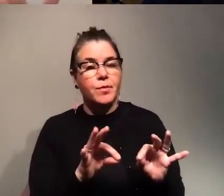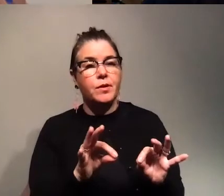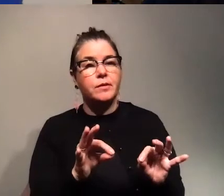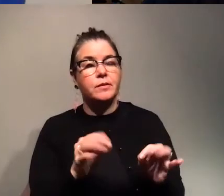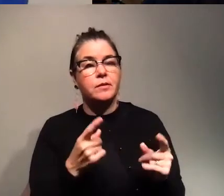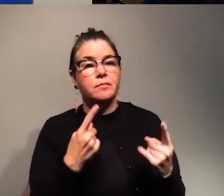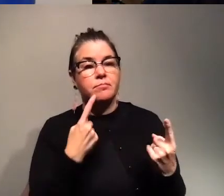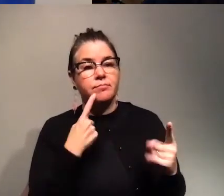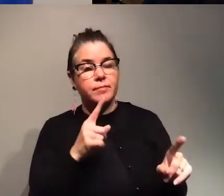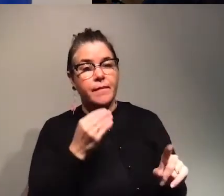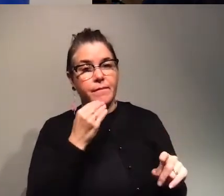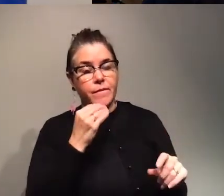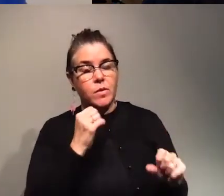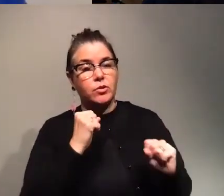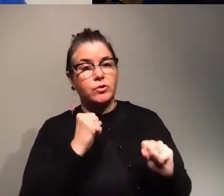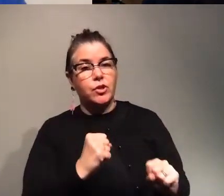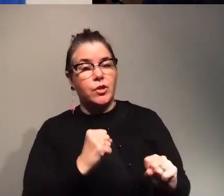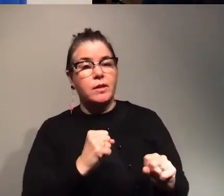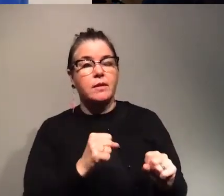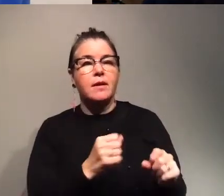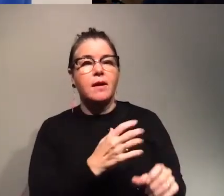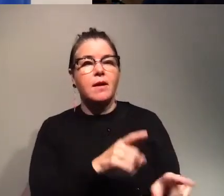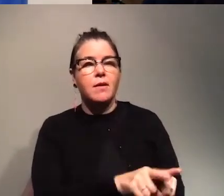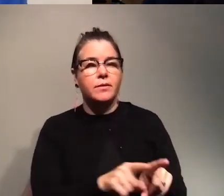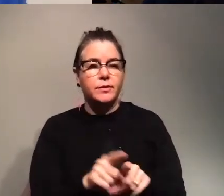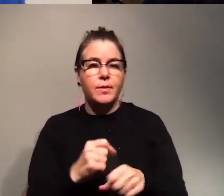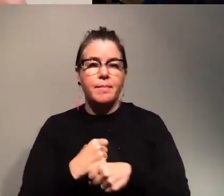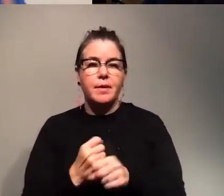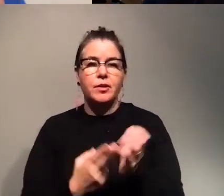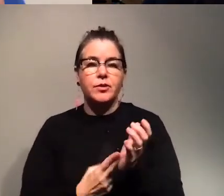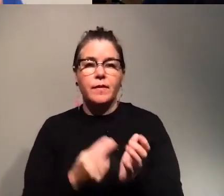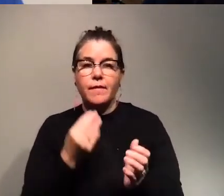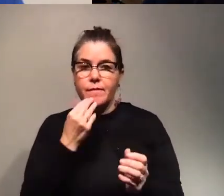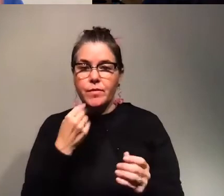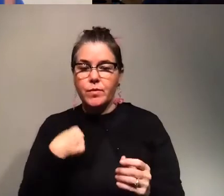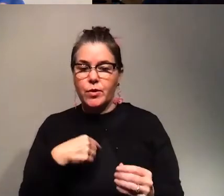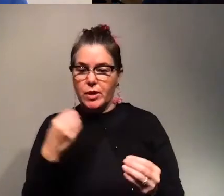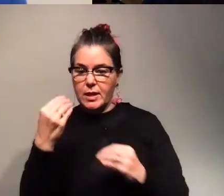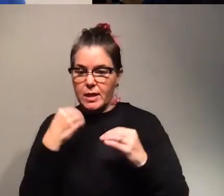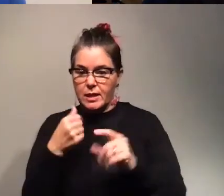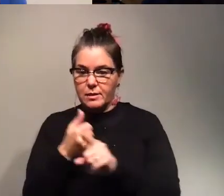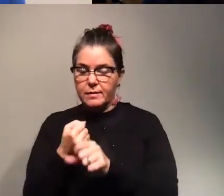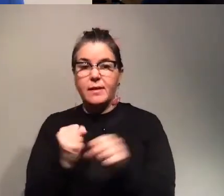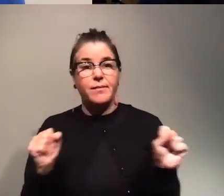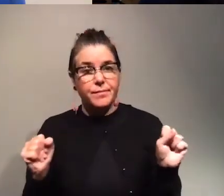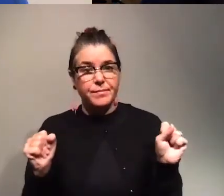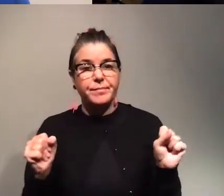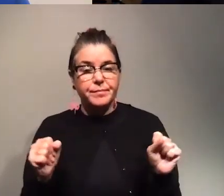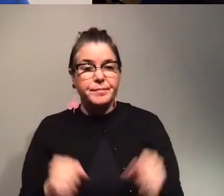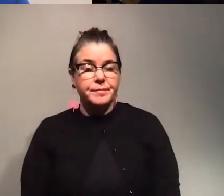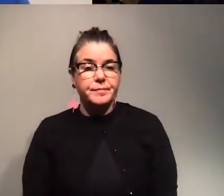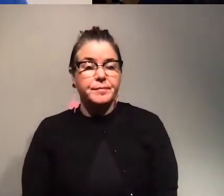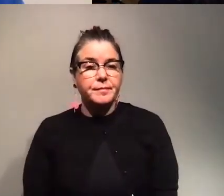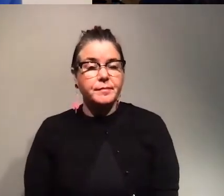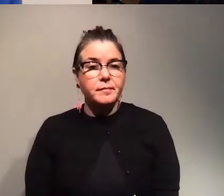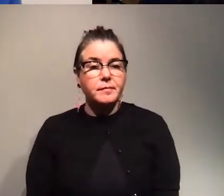food security but making sure that the food we are eating it is safe and